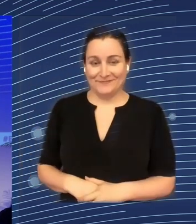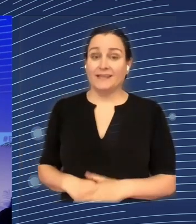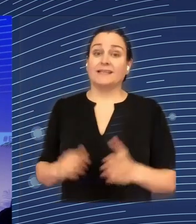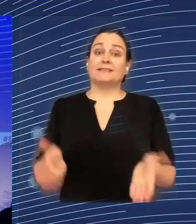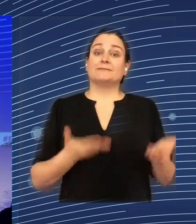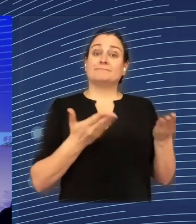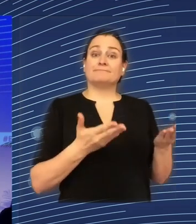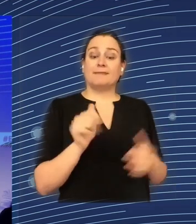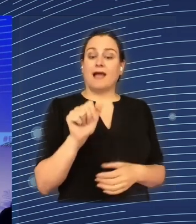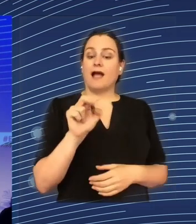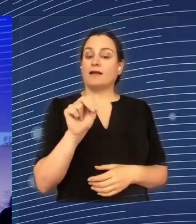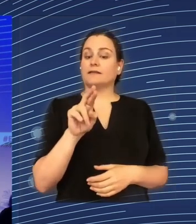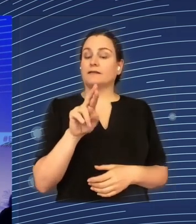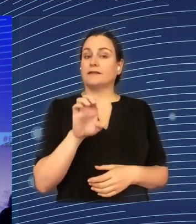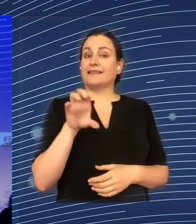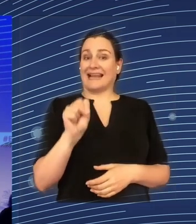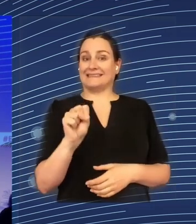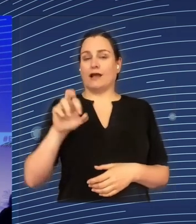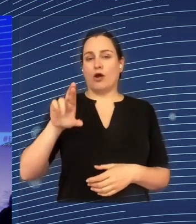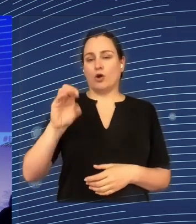Andres Rodriguez-Pose. Please welcome him.